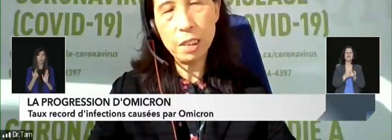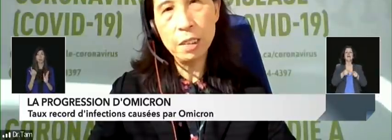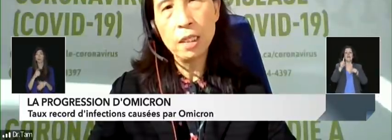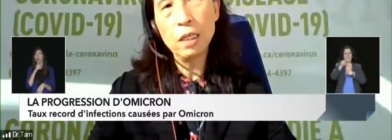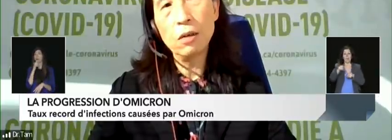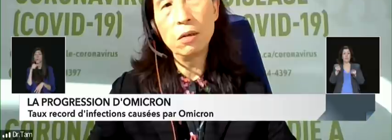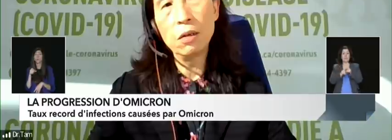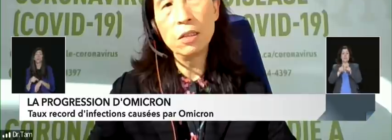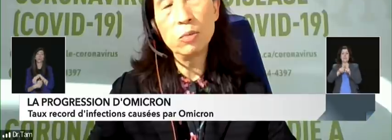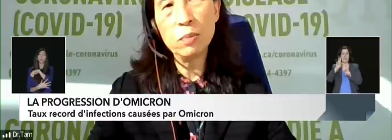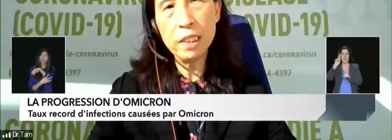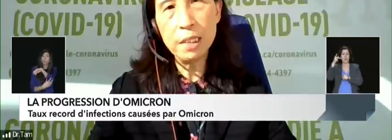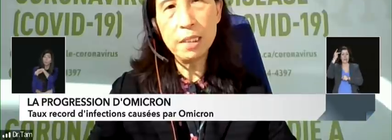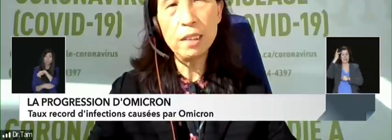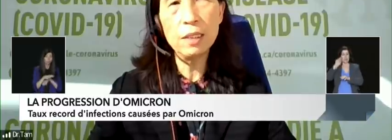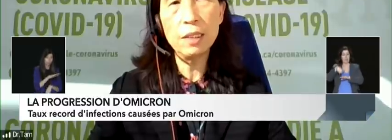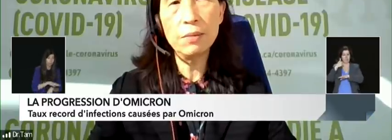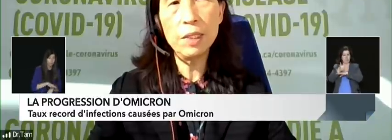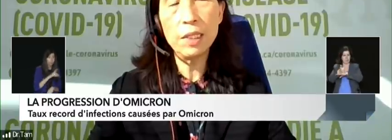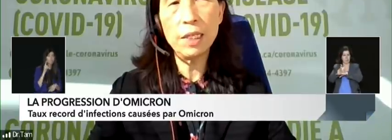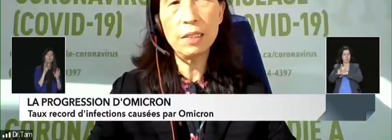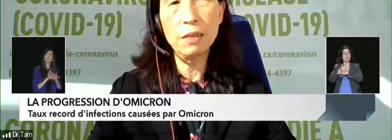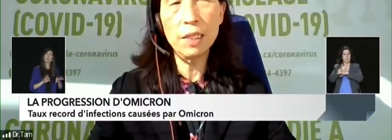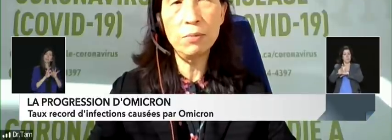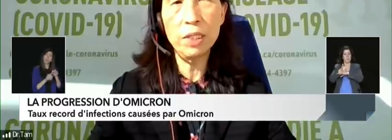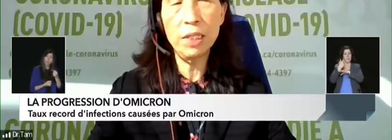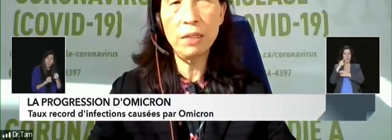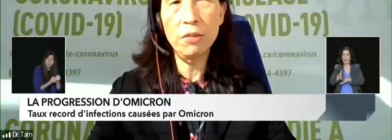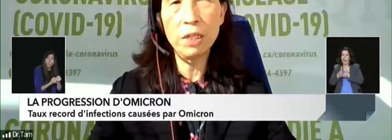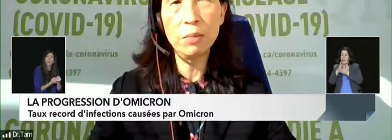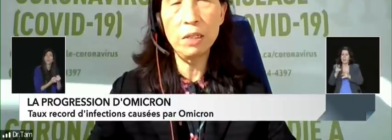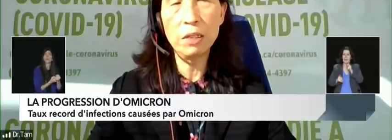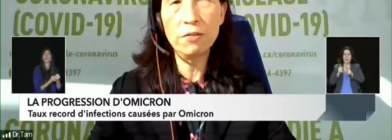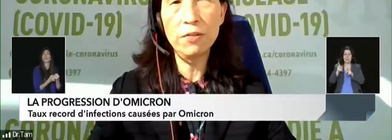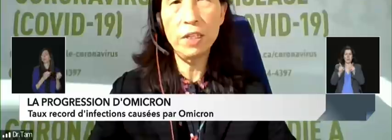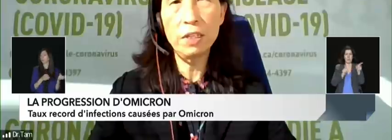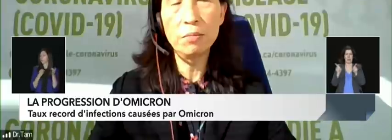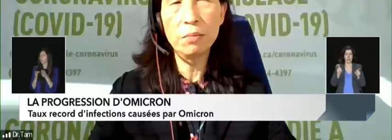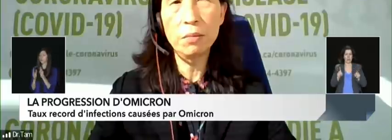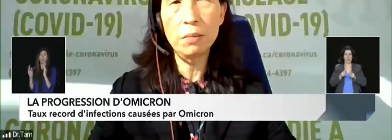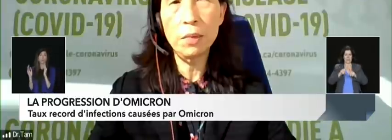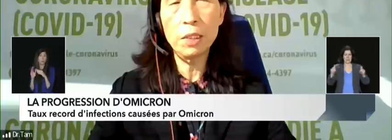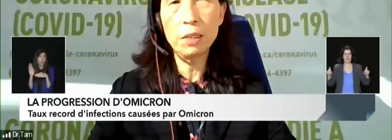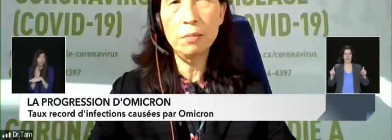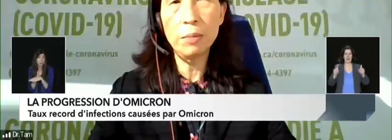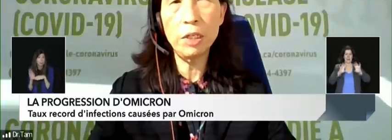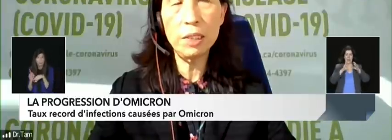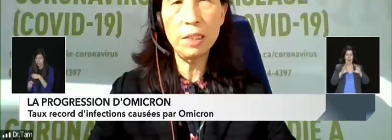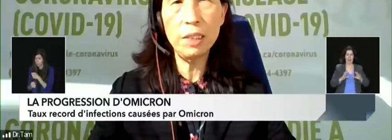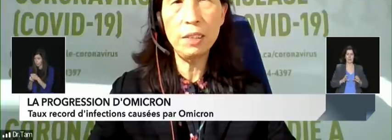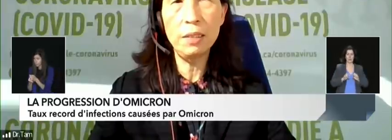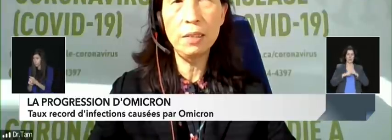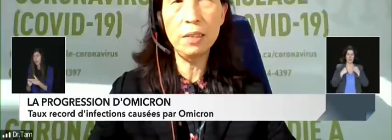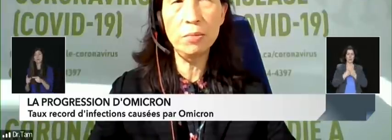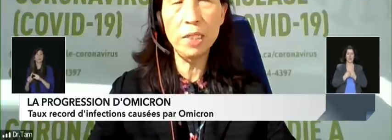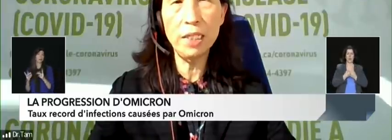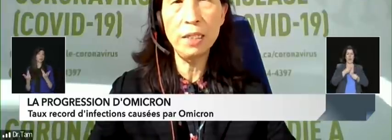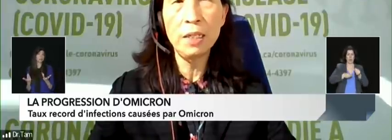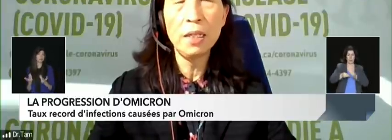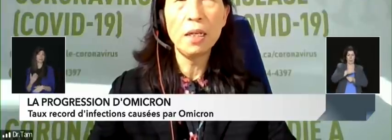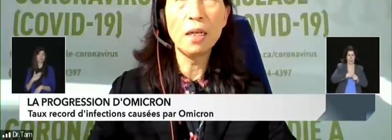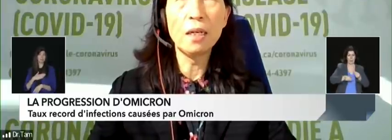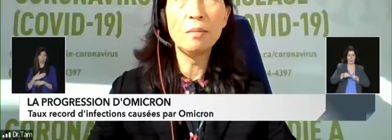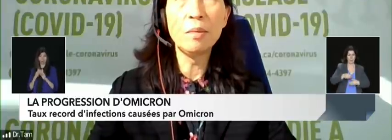strata or small businesses, and that's not within our realm of policy